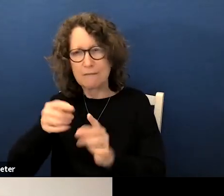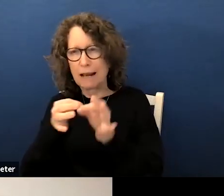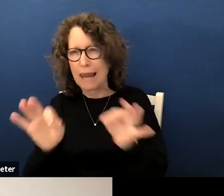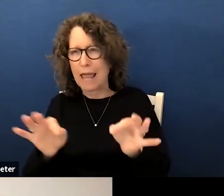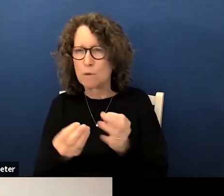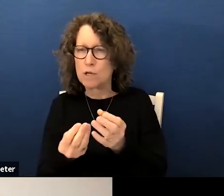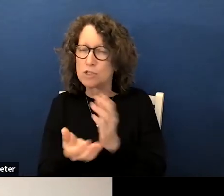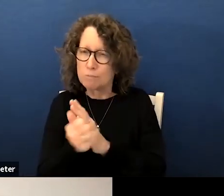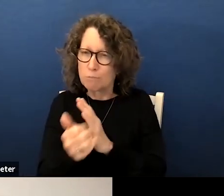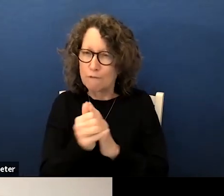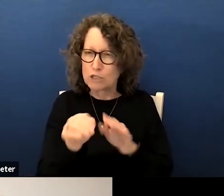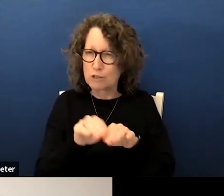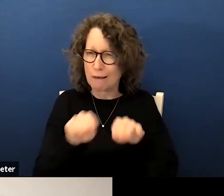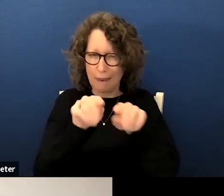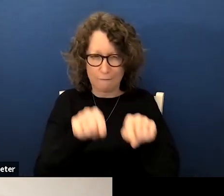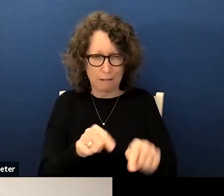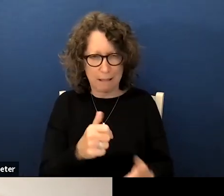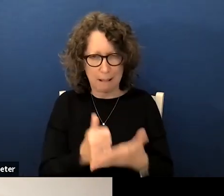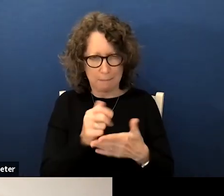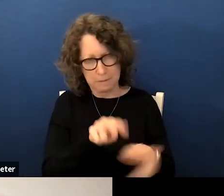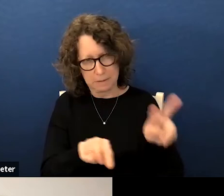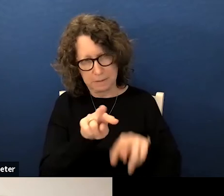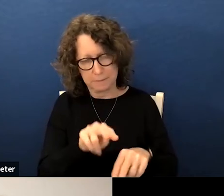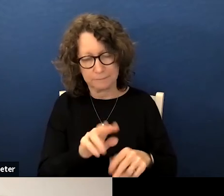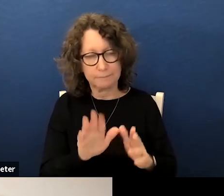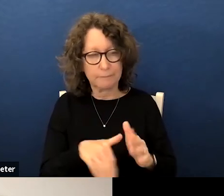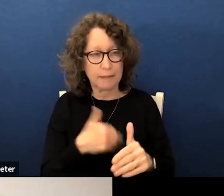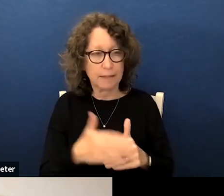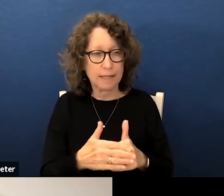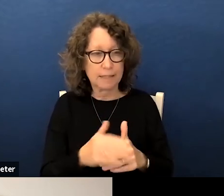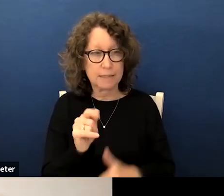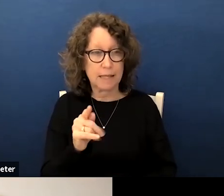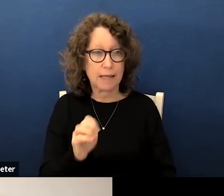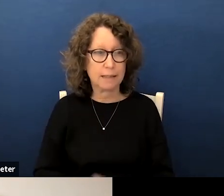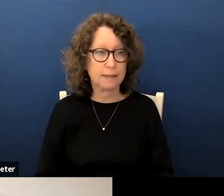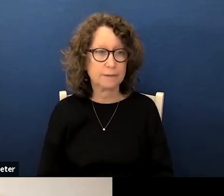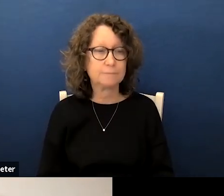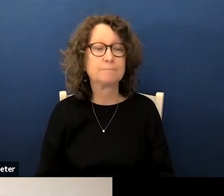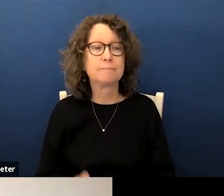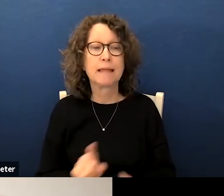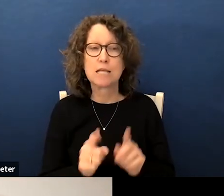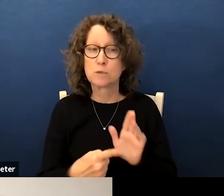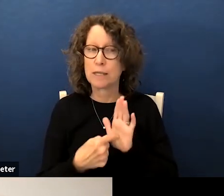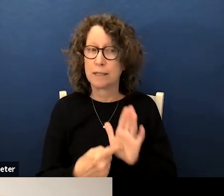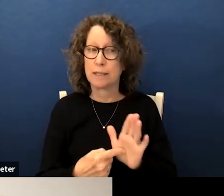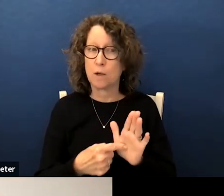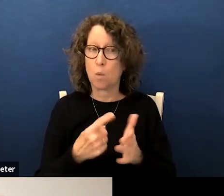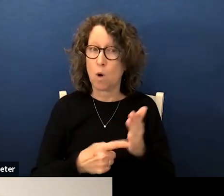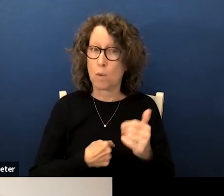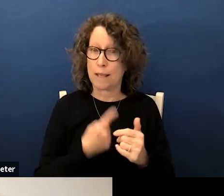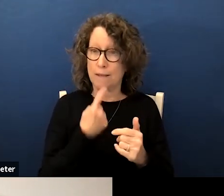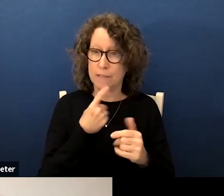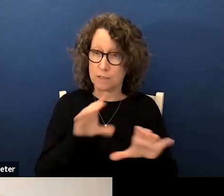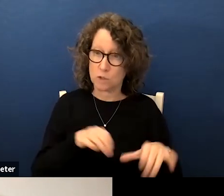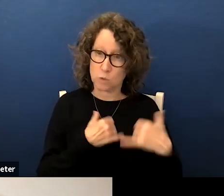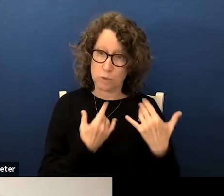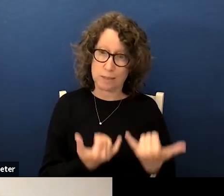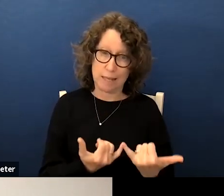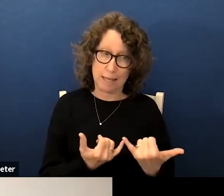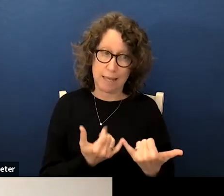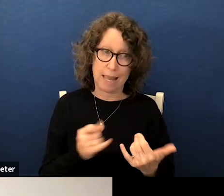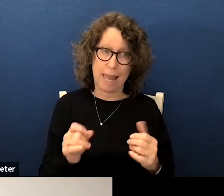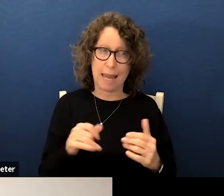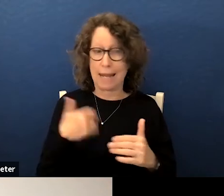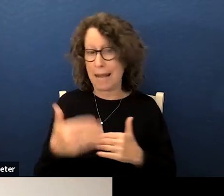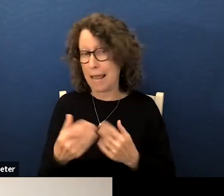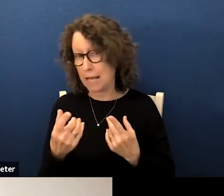proficiency levels next slide as we report to you on what we have done to date and what we are doing